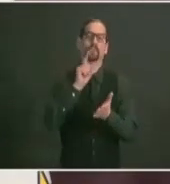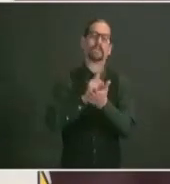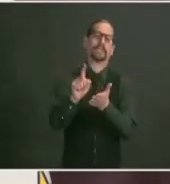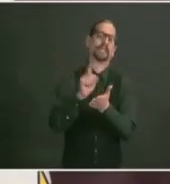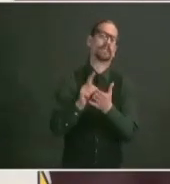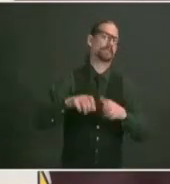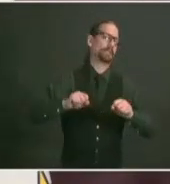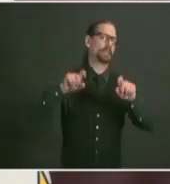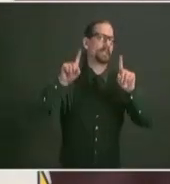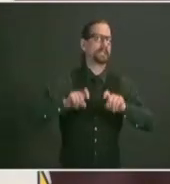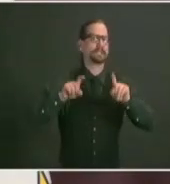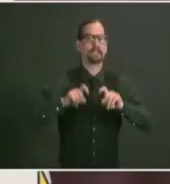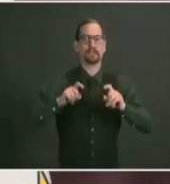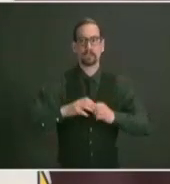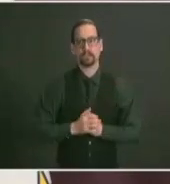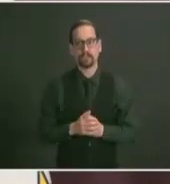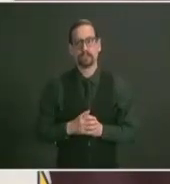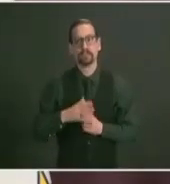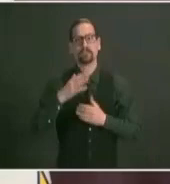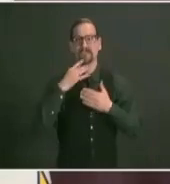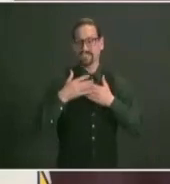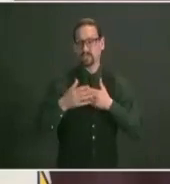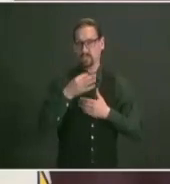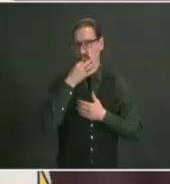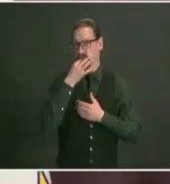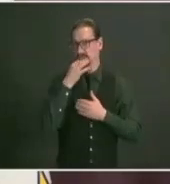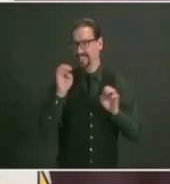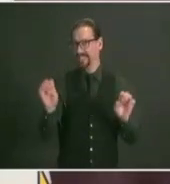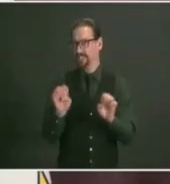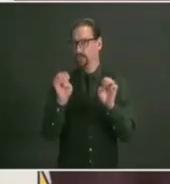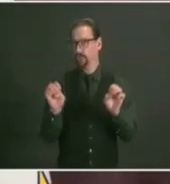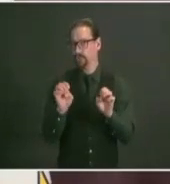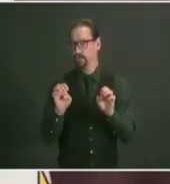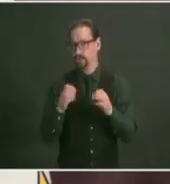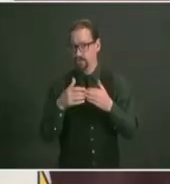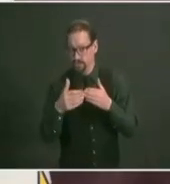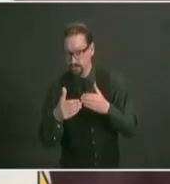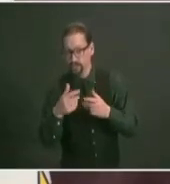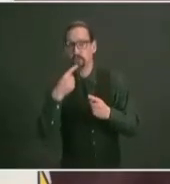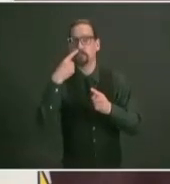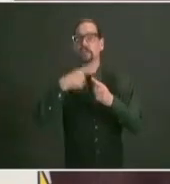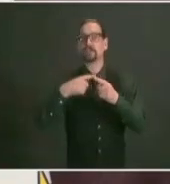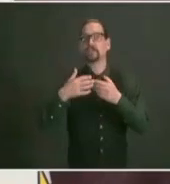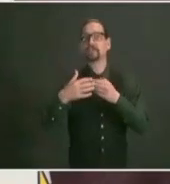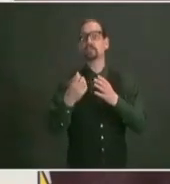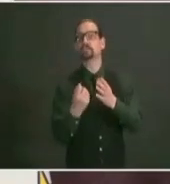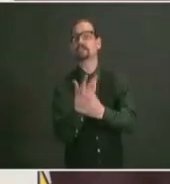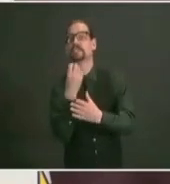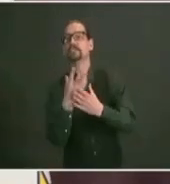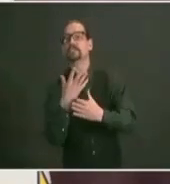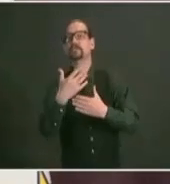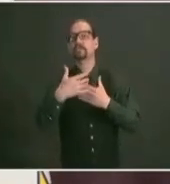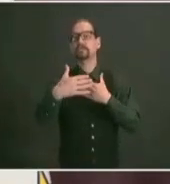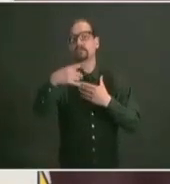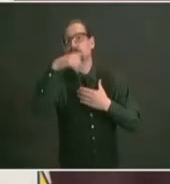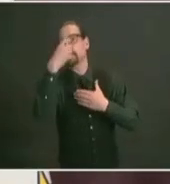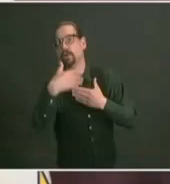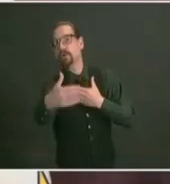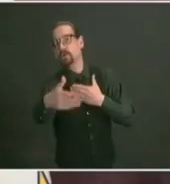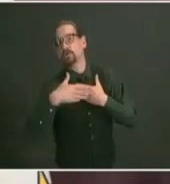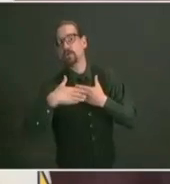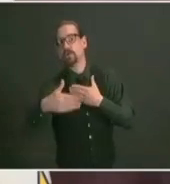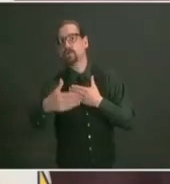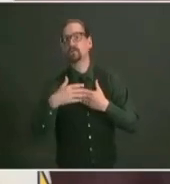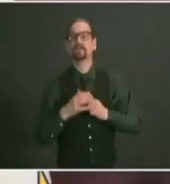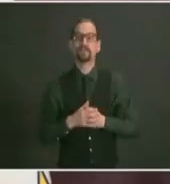to see anyone from outside your household get tested every week and then get tested also on the days that lead